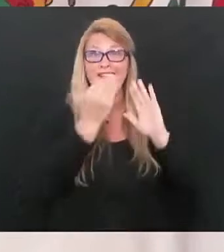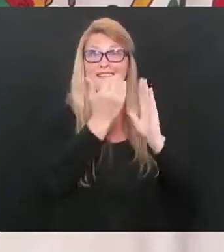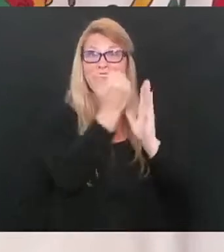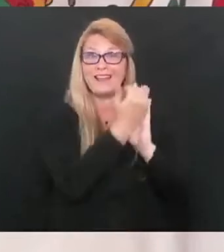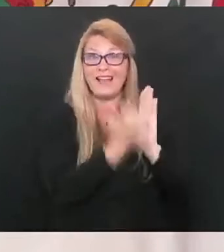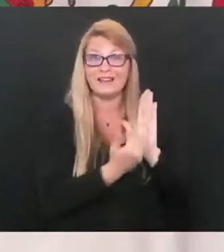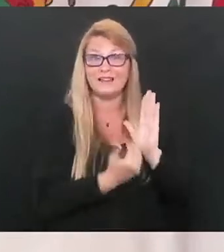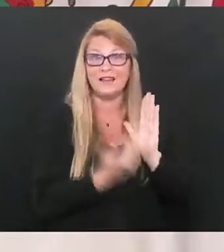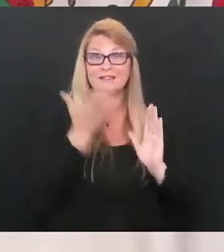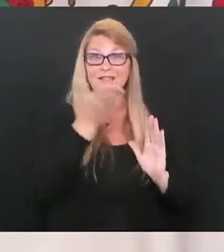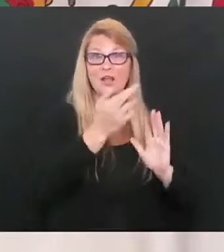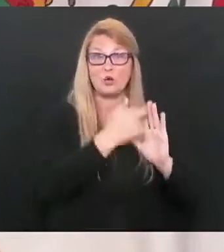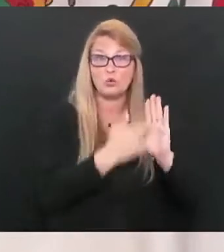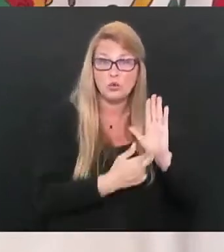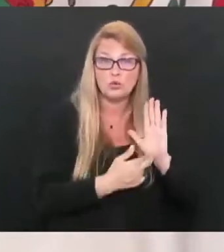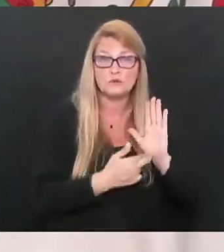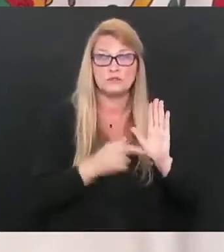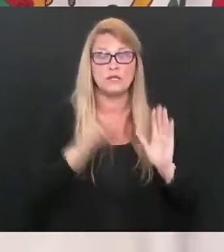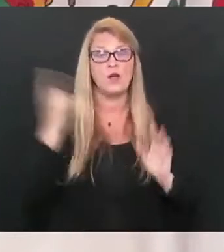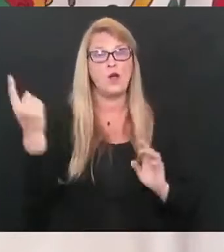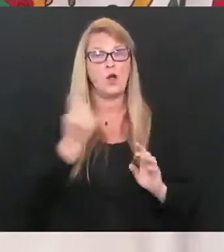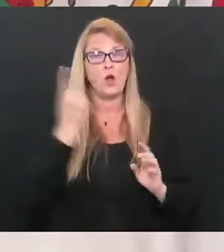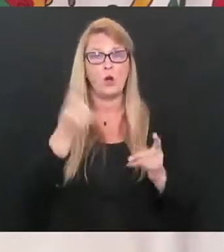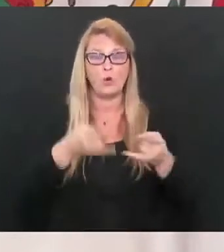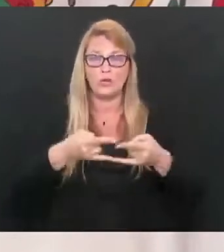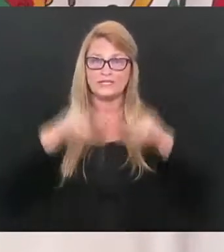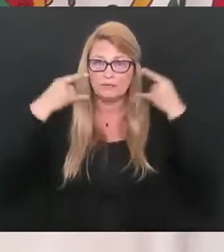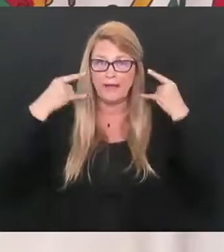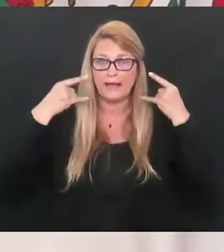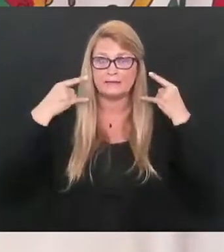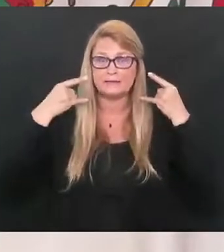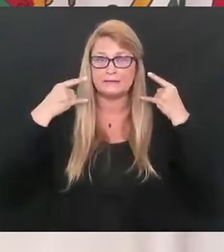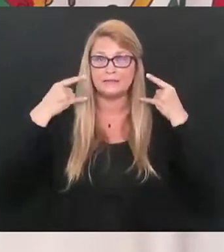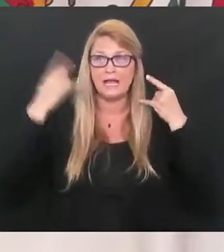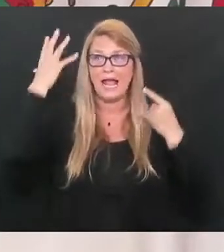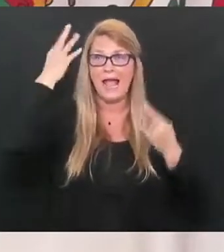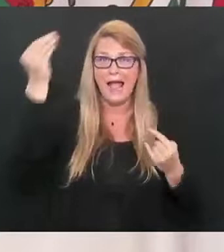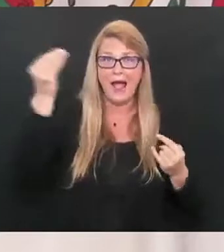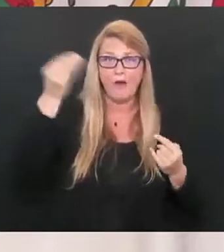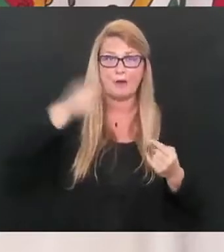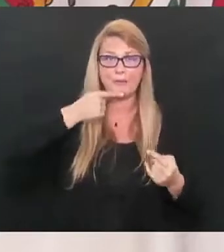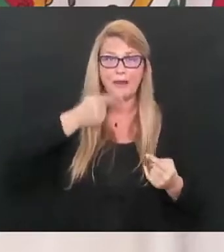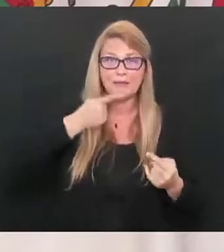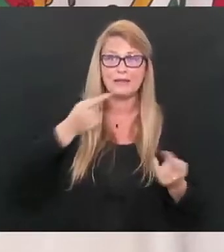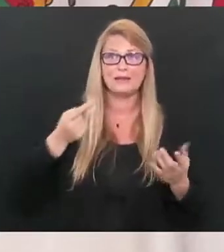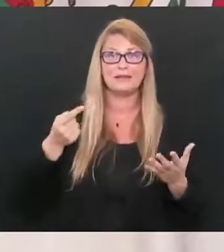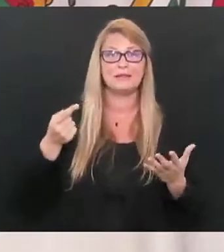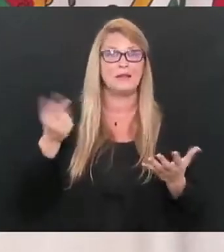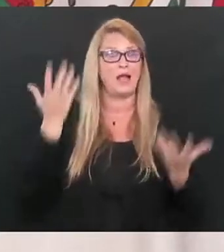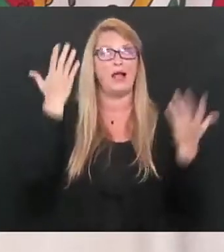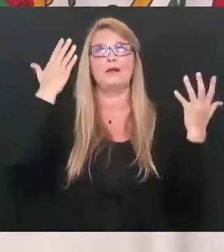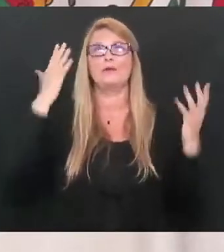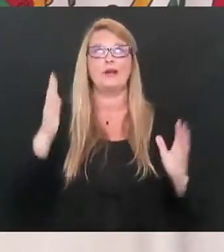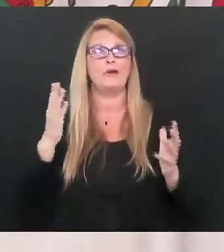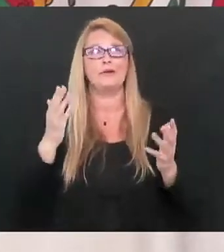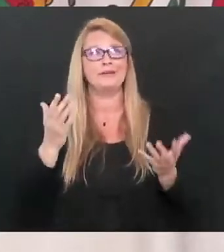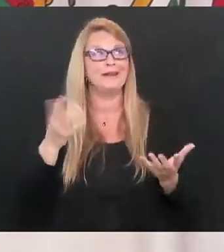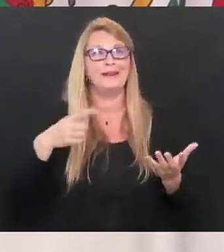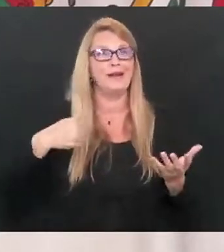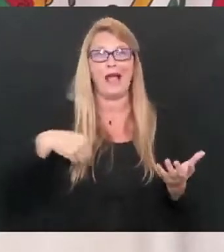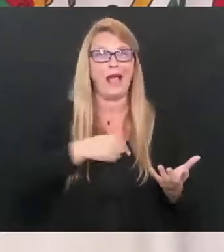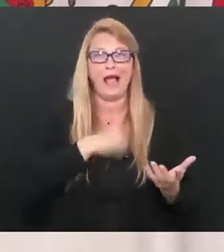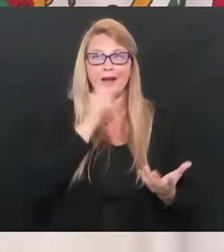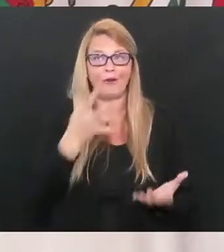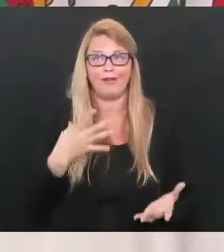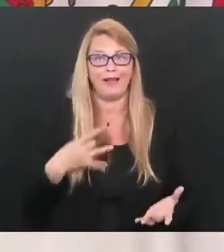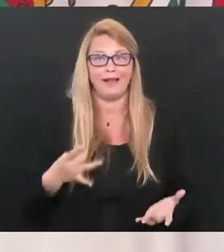You should always remember to wear your face covering, you know, out in public. I know we don't like to do this. I don't like